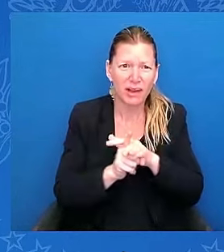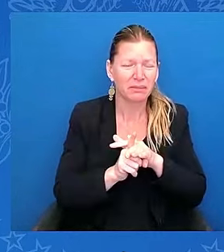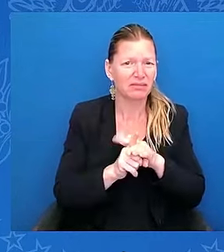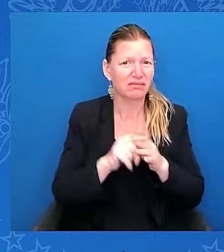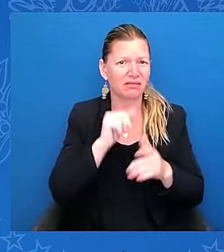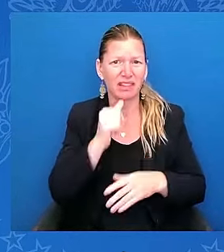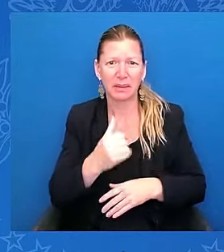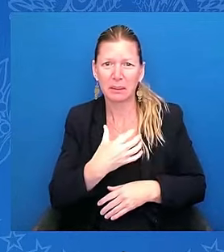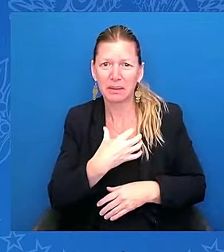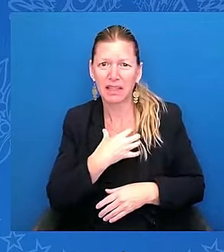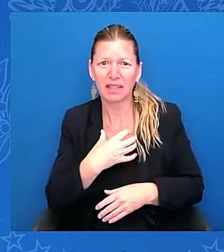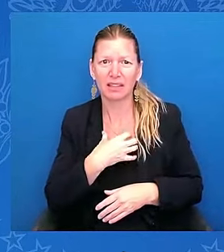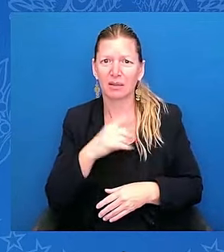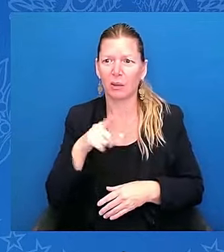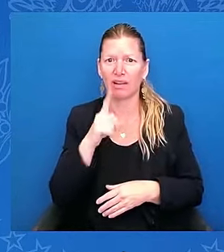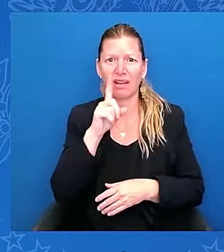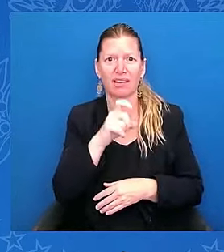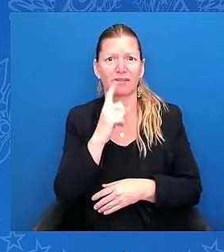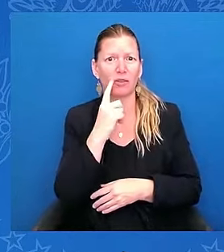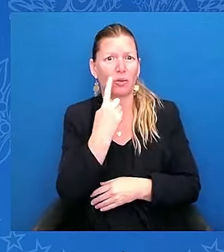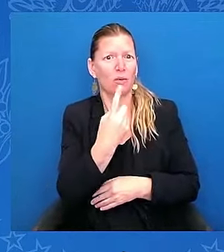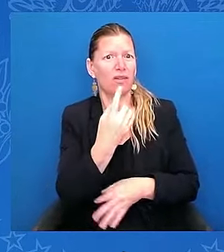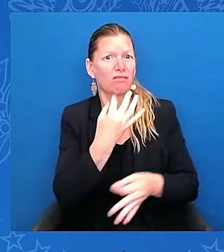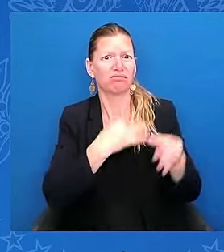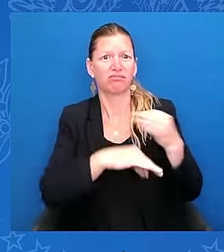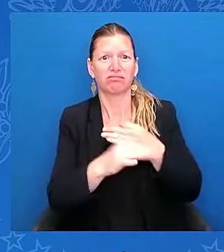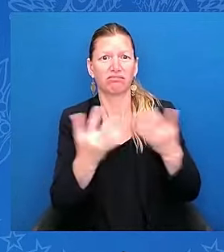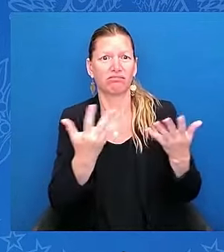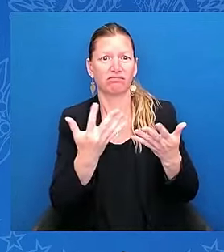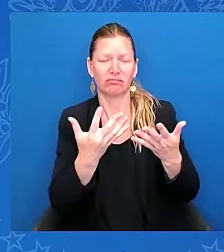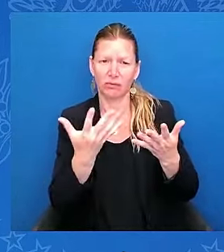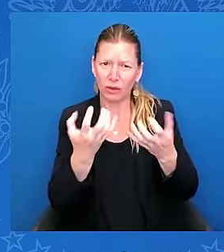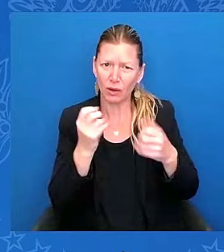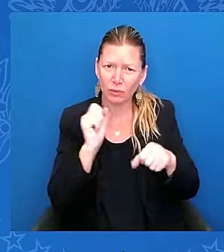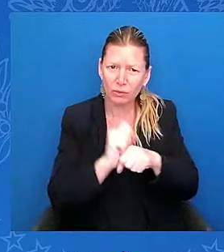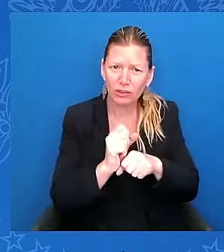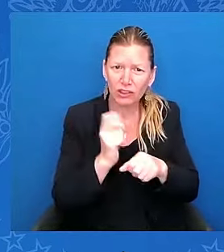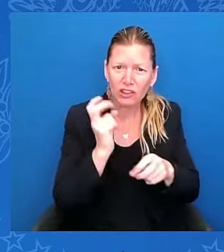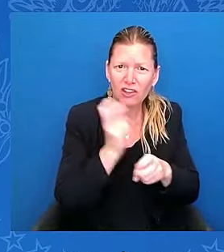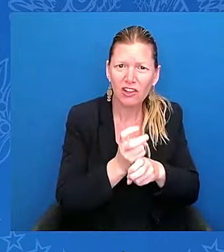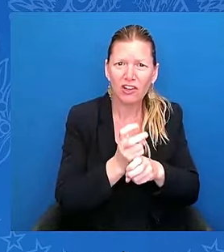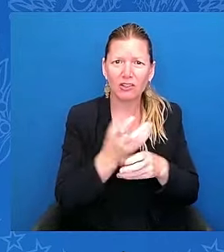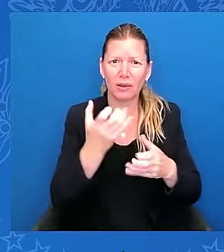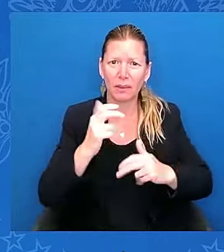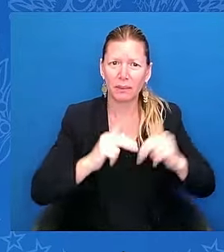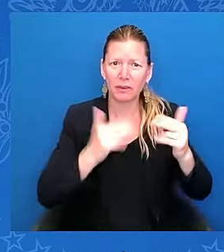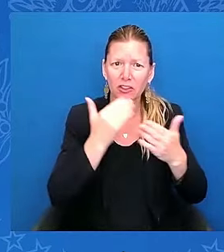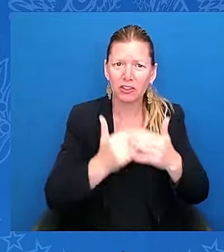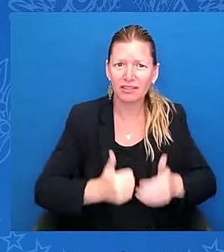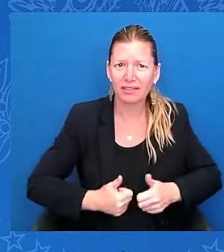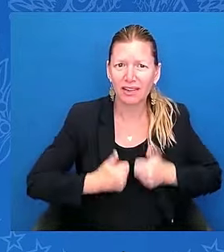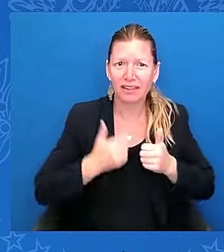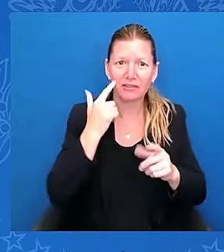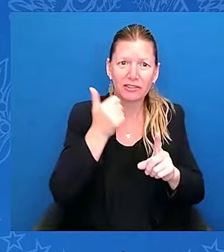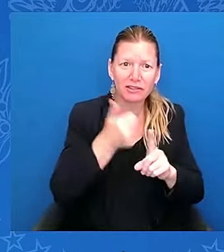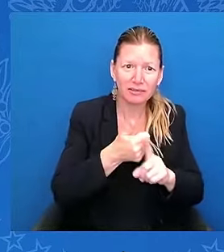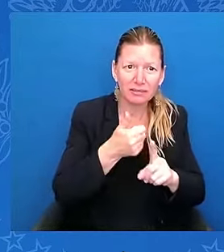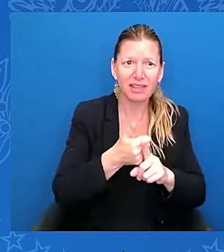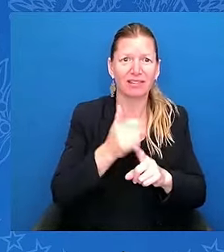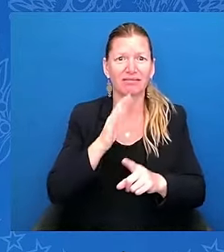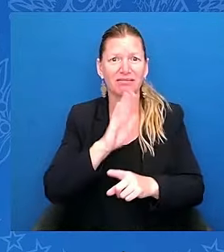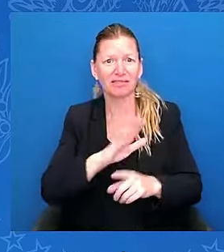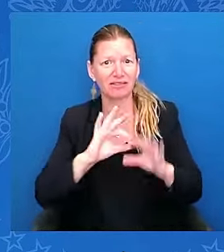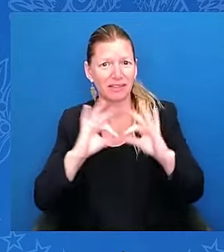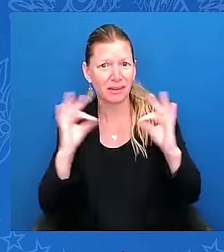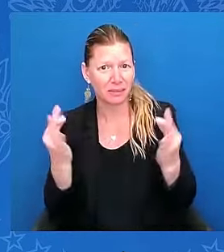chance to work hard and build a good life for themselves and for their families. That's the promise